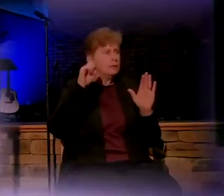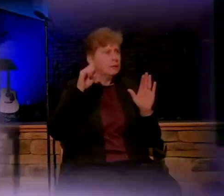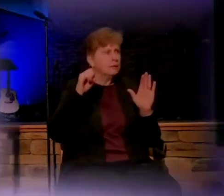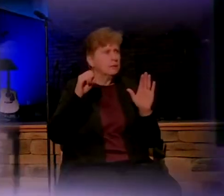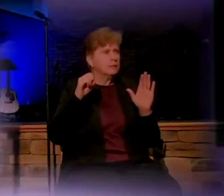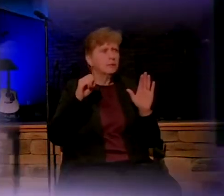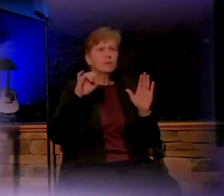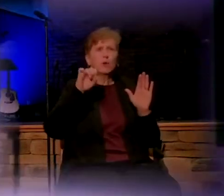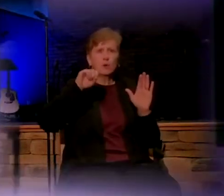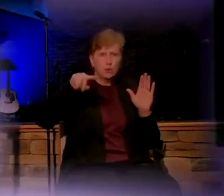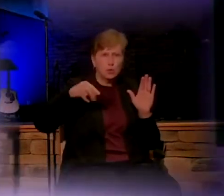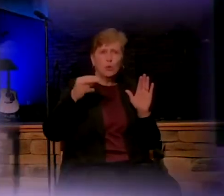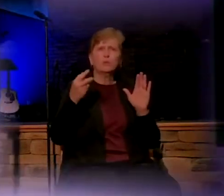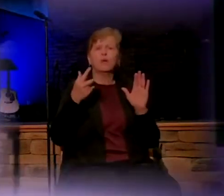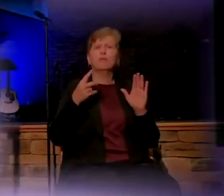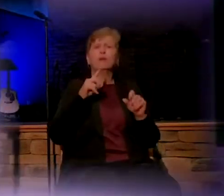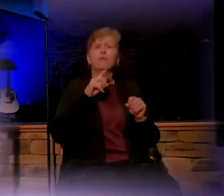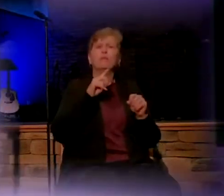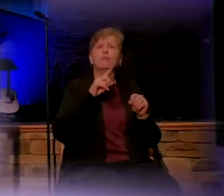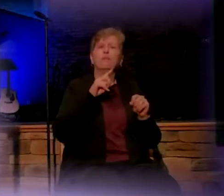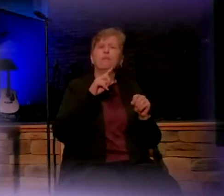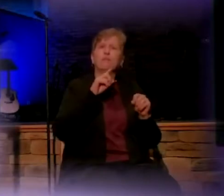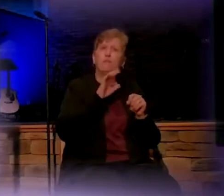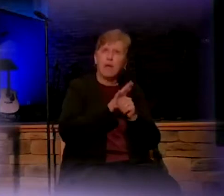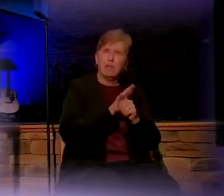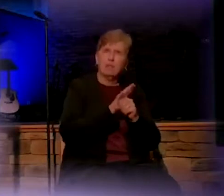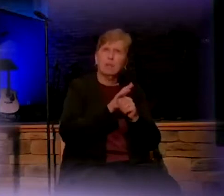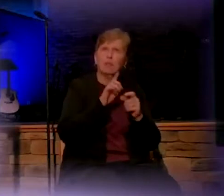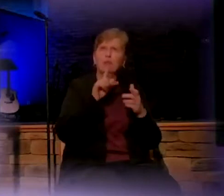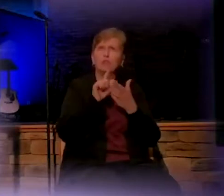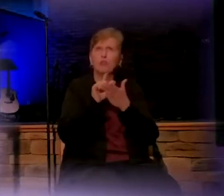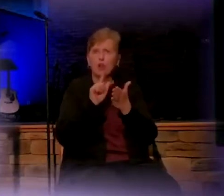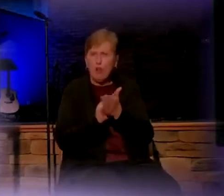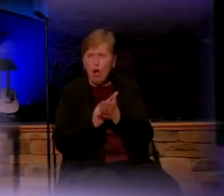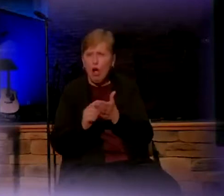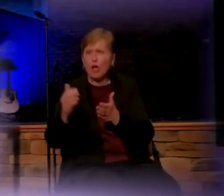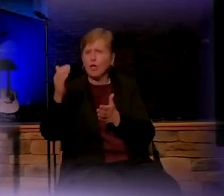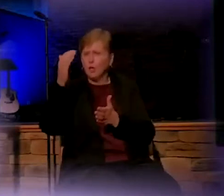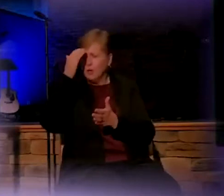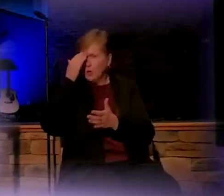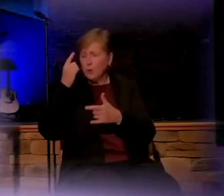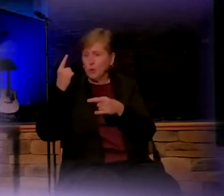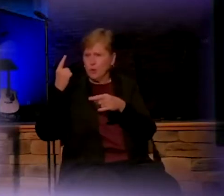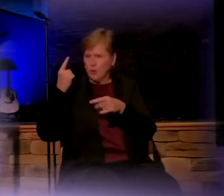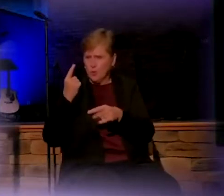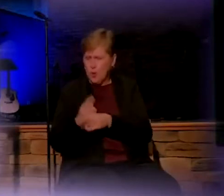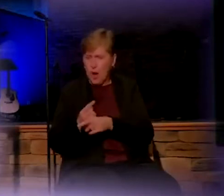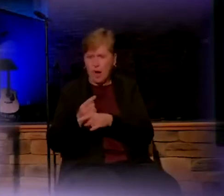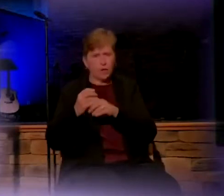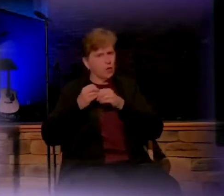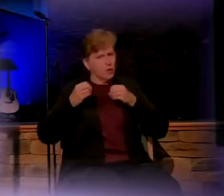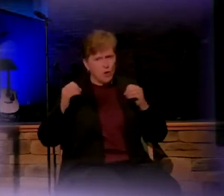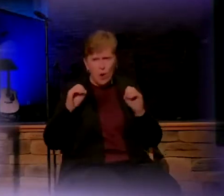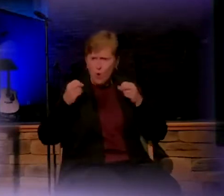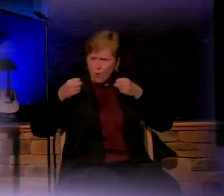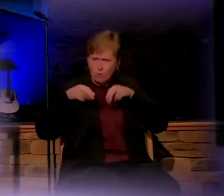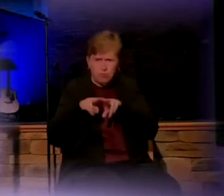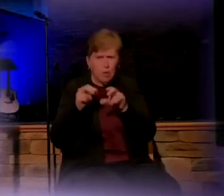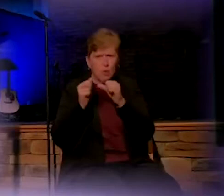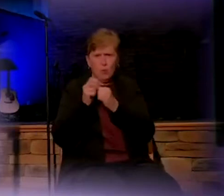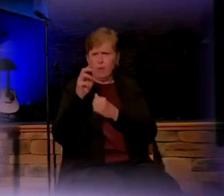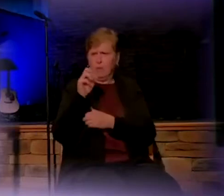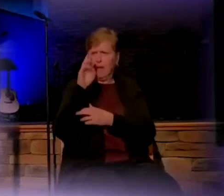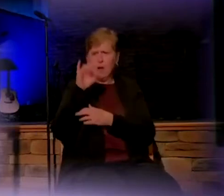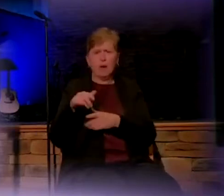to the law. In his heart, he knew what was right. He had no relations with her. And he knew that